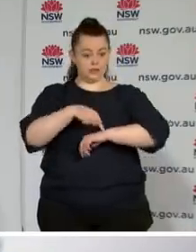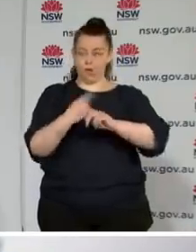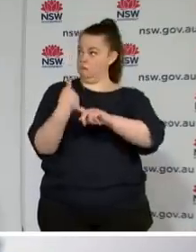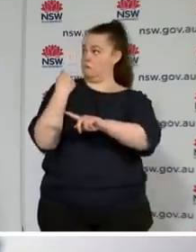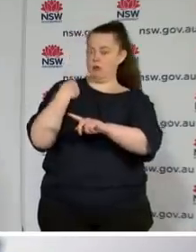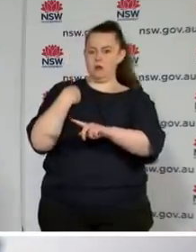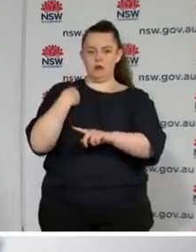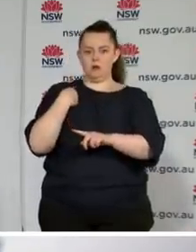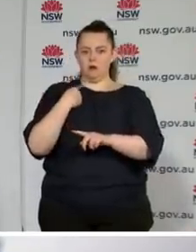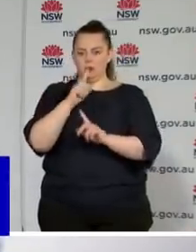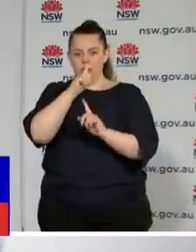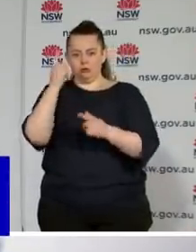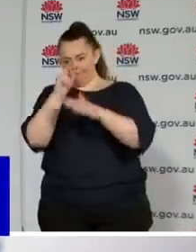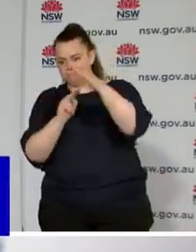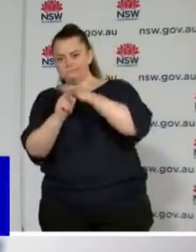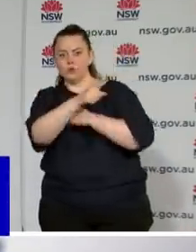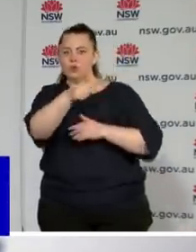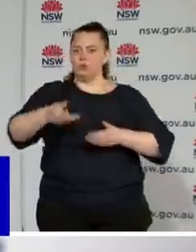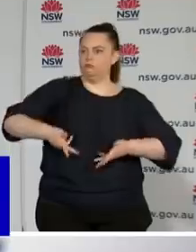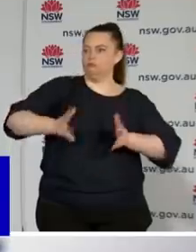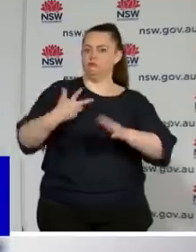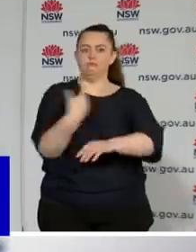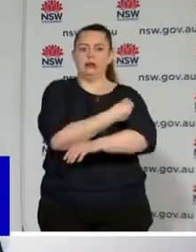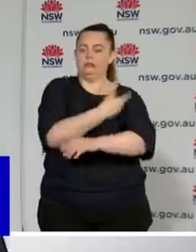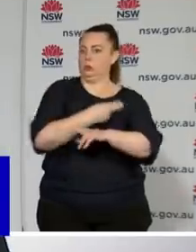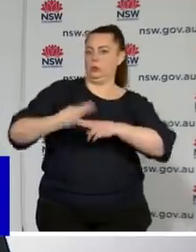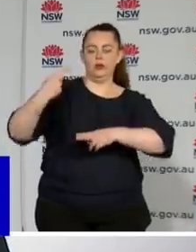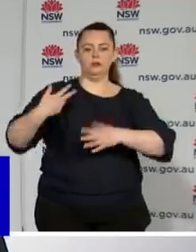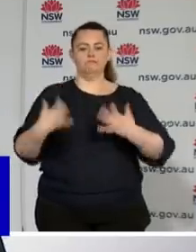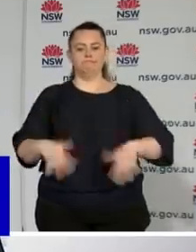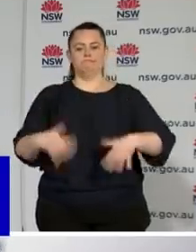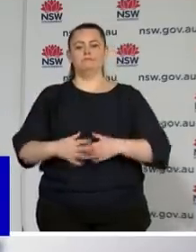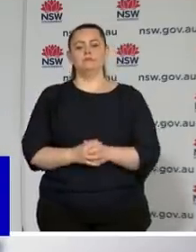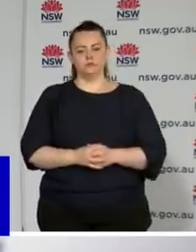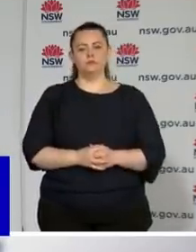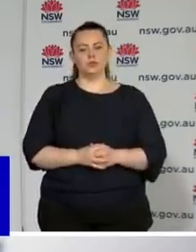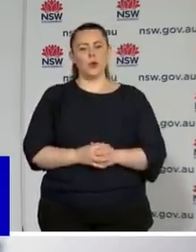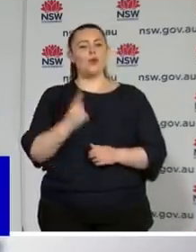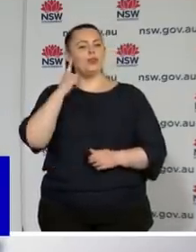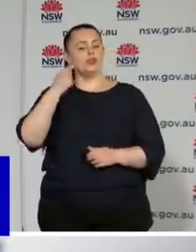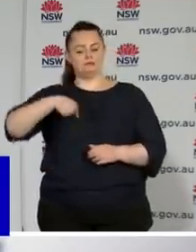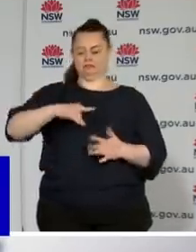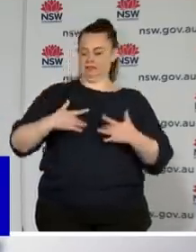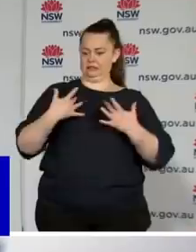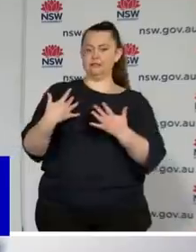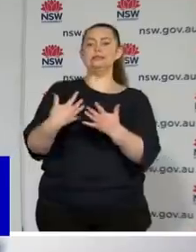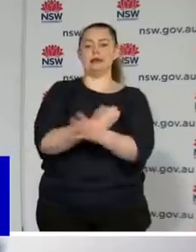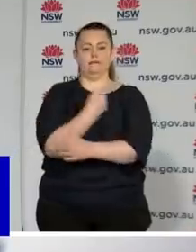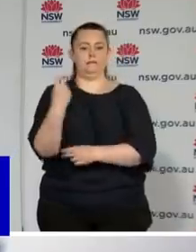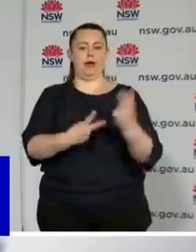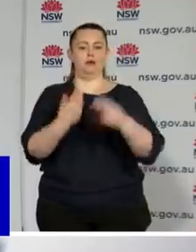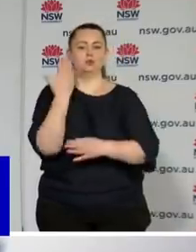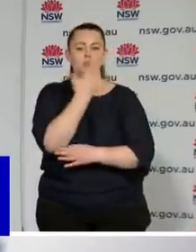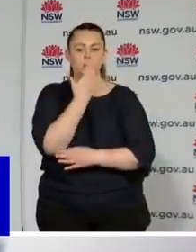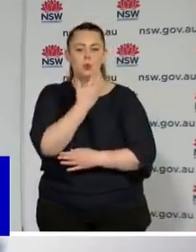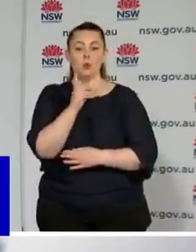opportunity to get vaccinated. So this is a safe way of resuming schools. But the staggered approach will remain in place.